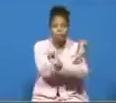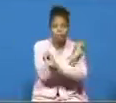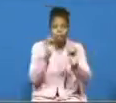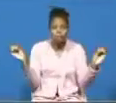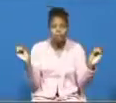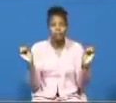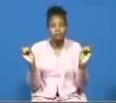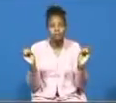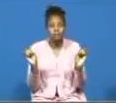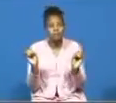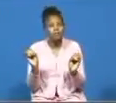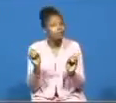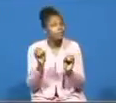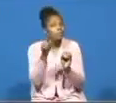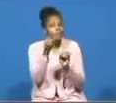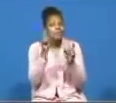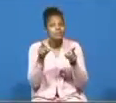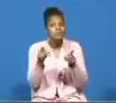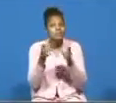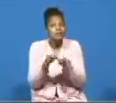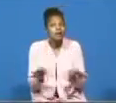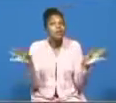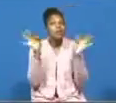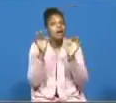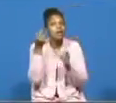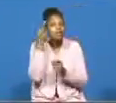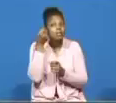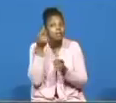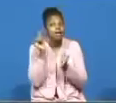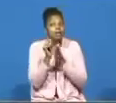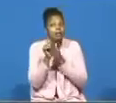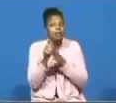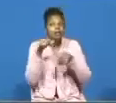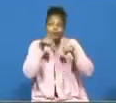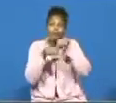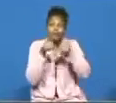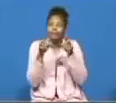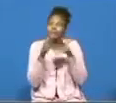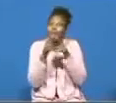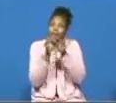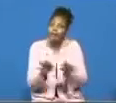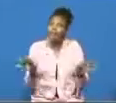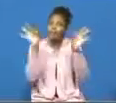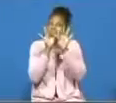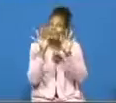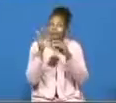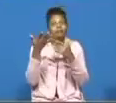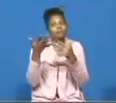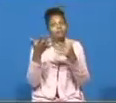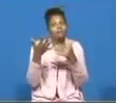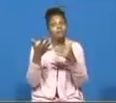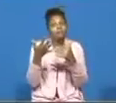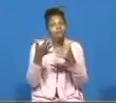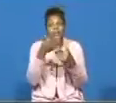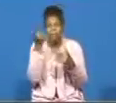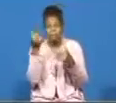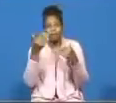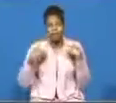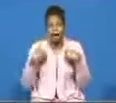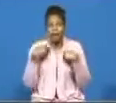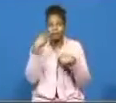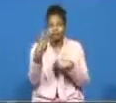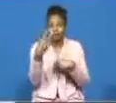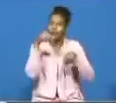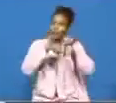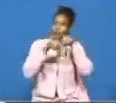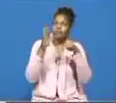is very important i prefer to have my two-wheel mobile than to have a mercedes-benz here with somebody